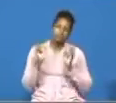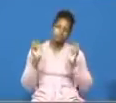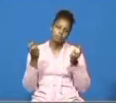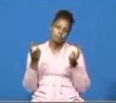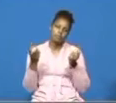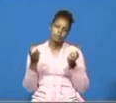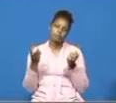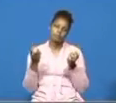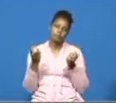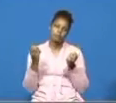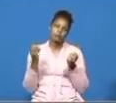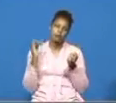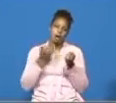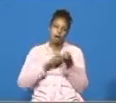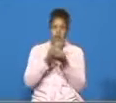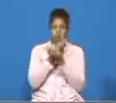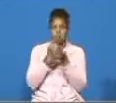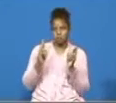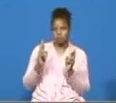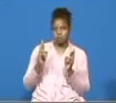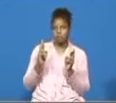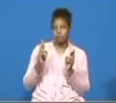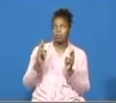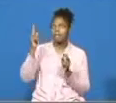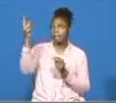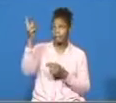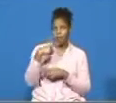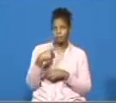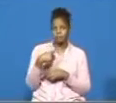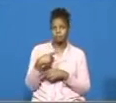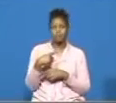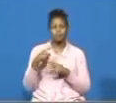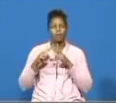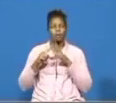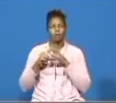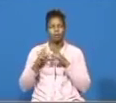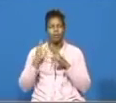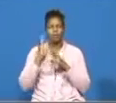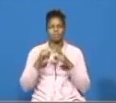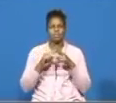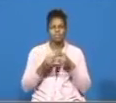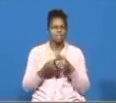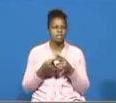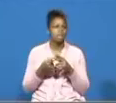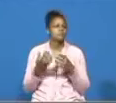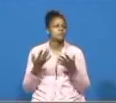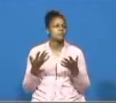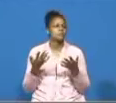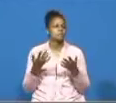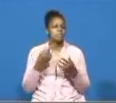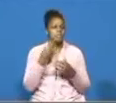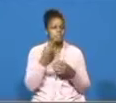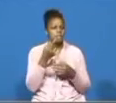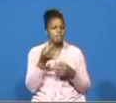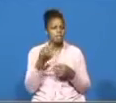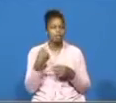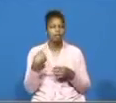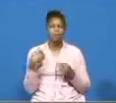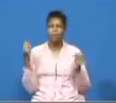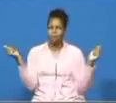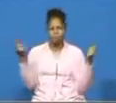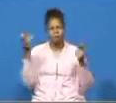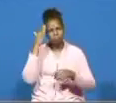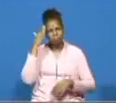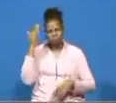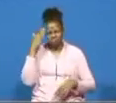topic this evening and so yes yes i will uh uh start by mentioning the fact that we all know we all know